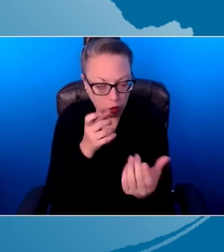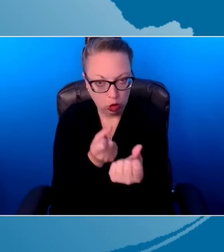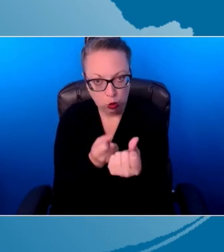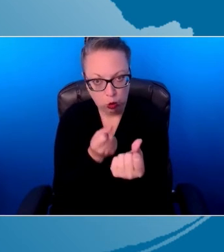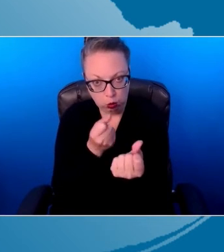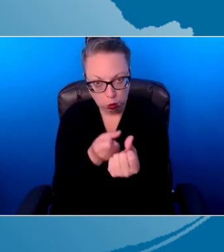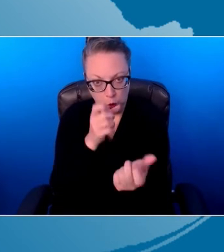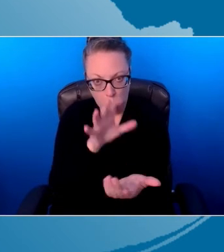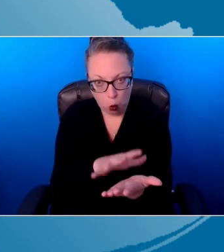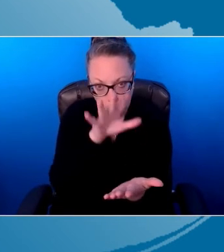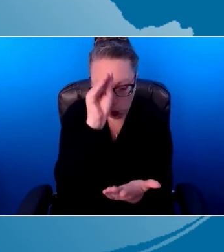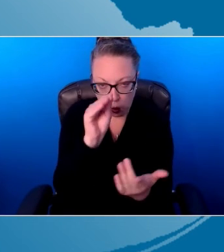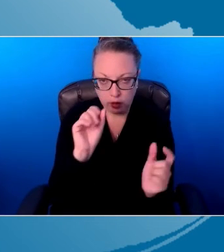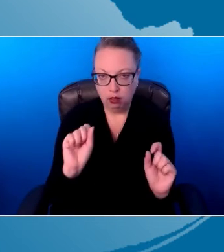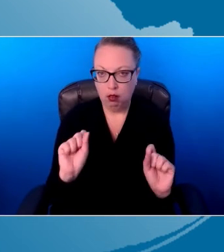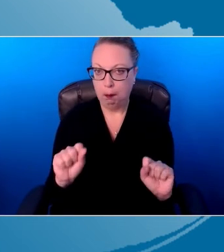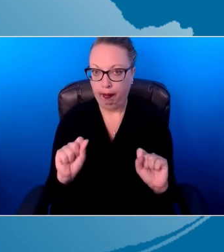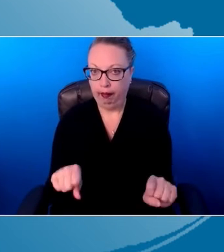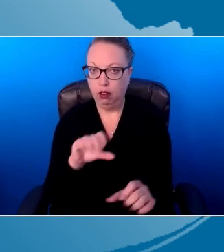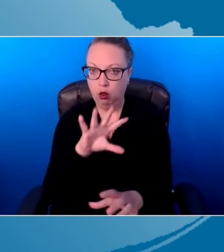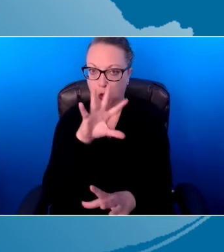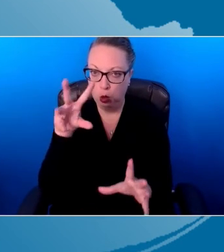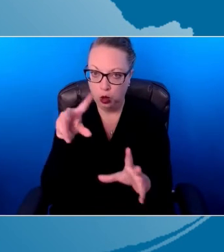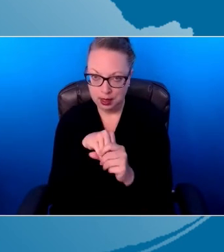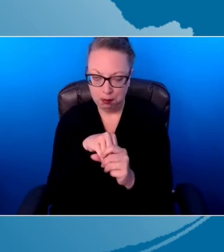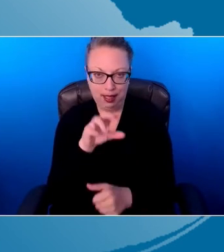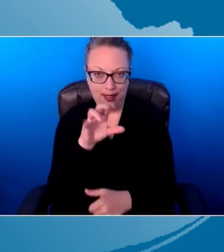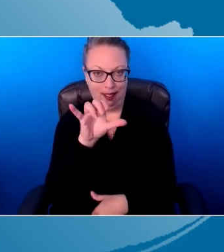learning and ability to participate in that activity.